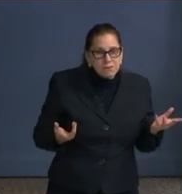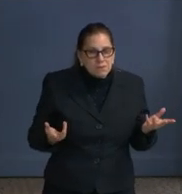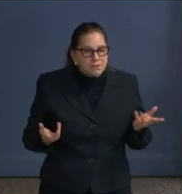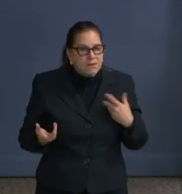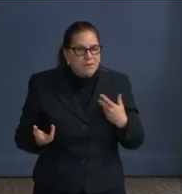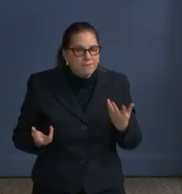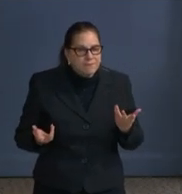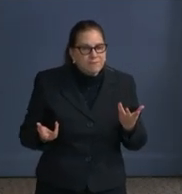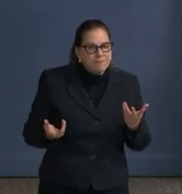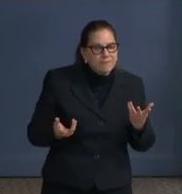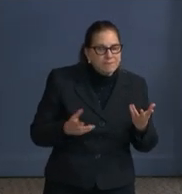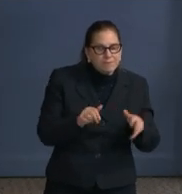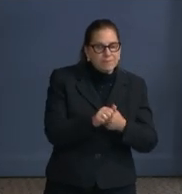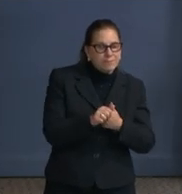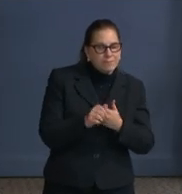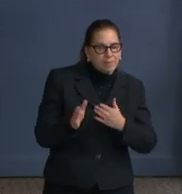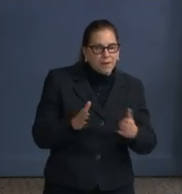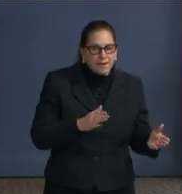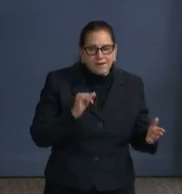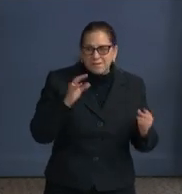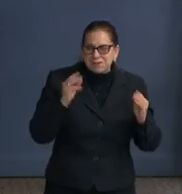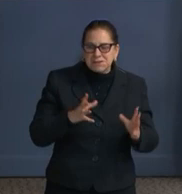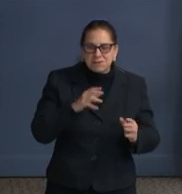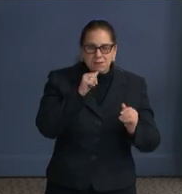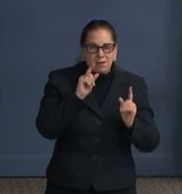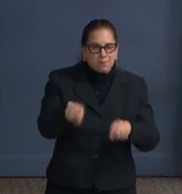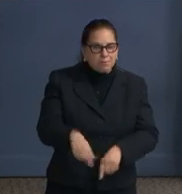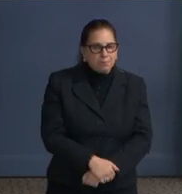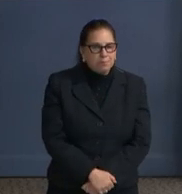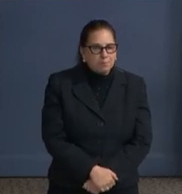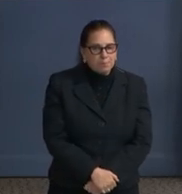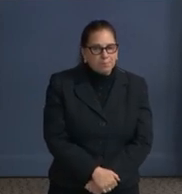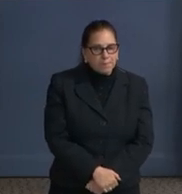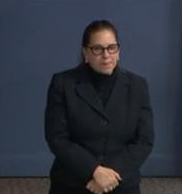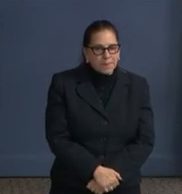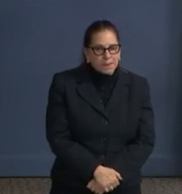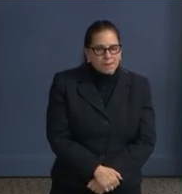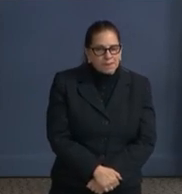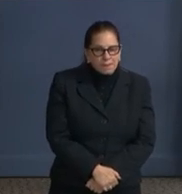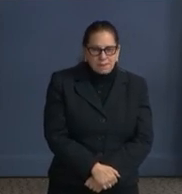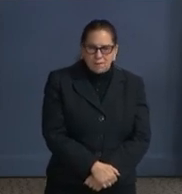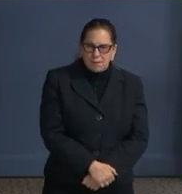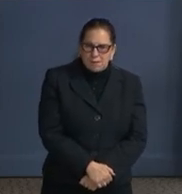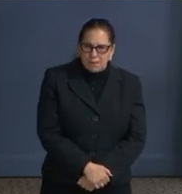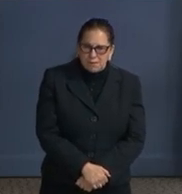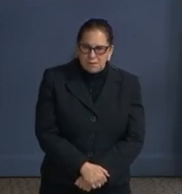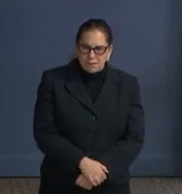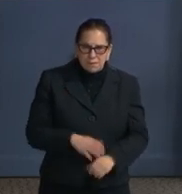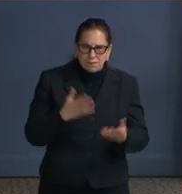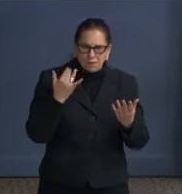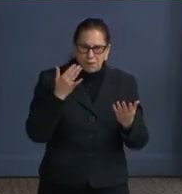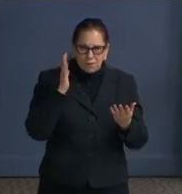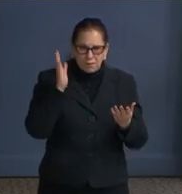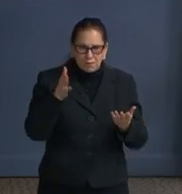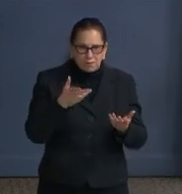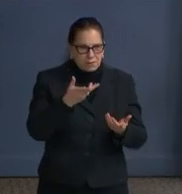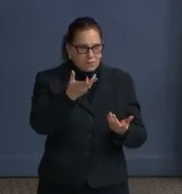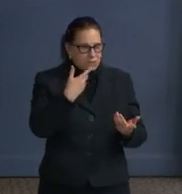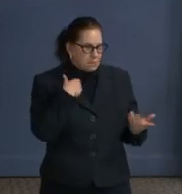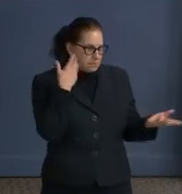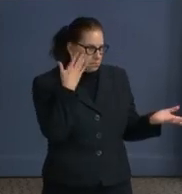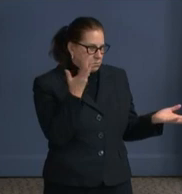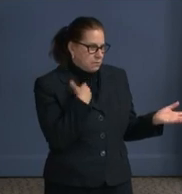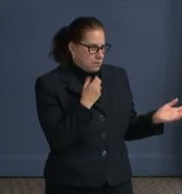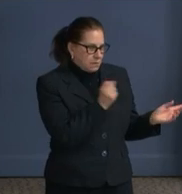backup plan so that kids can get in buildings? Why wouldn't teachers show up? I have no idea. OK, so if